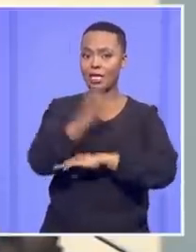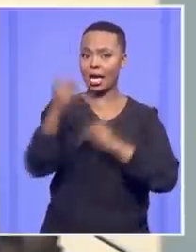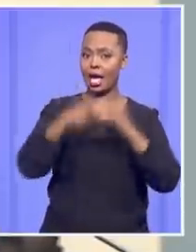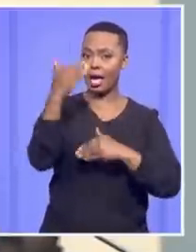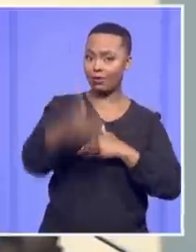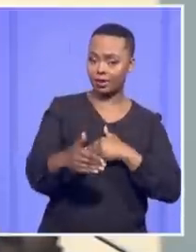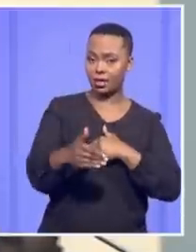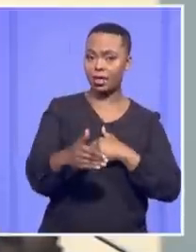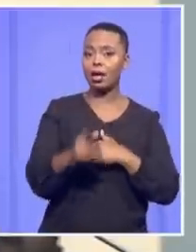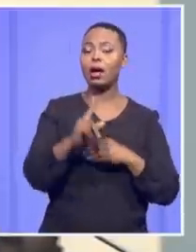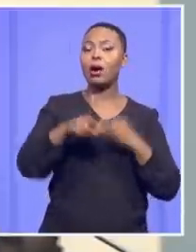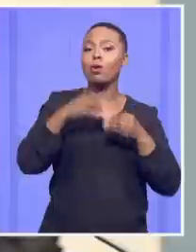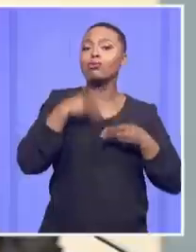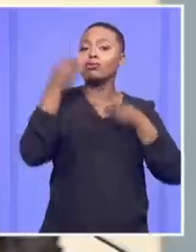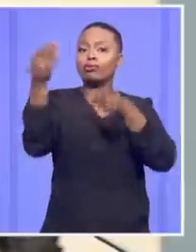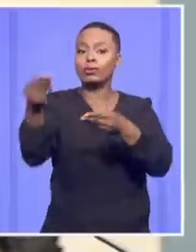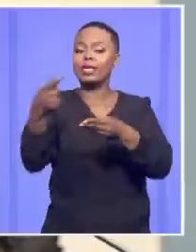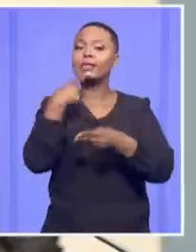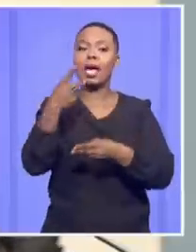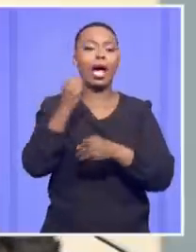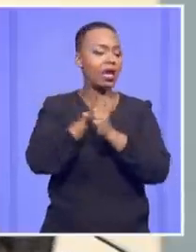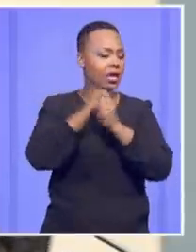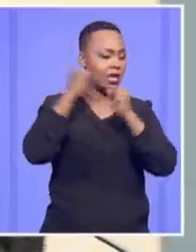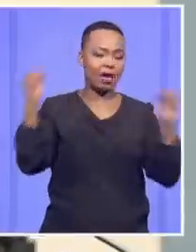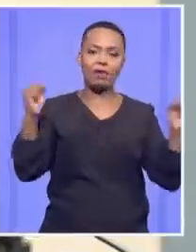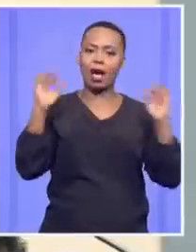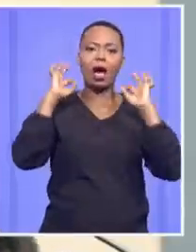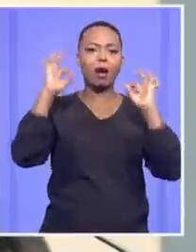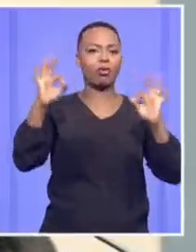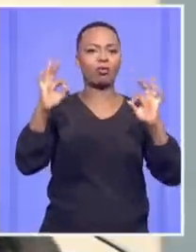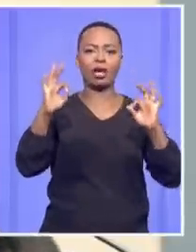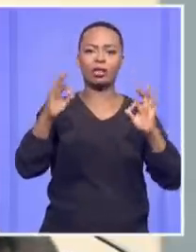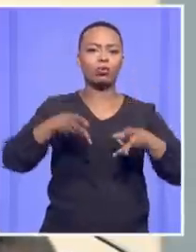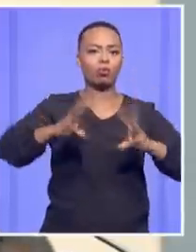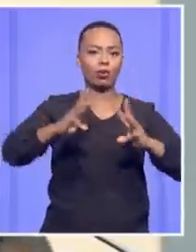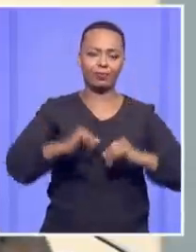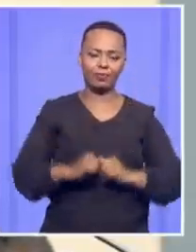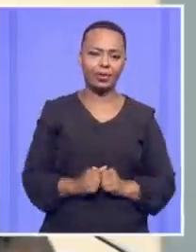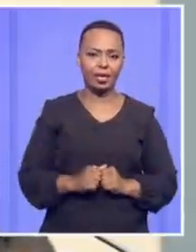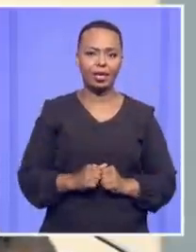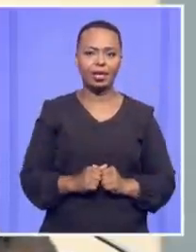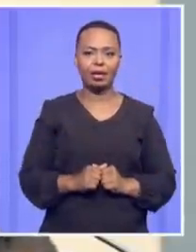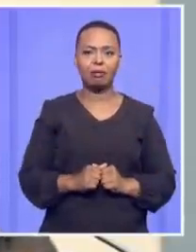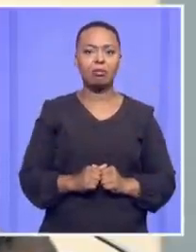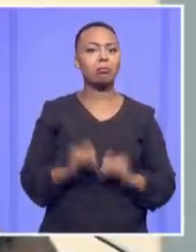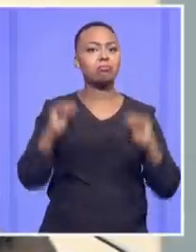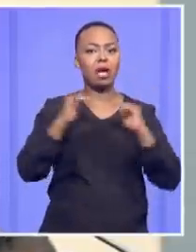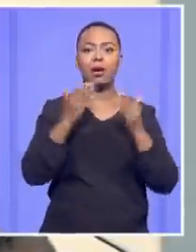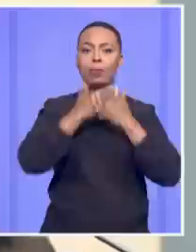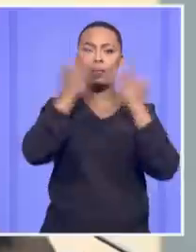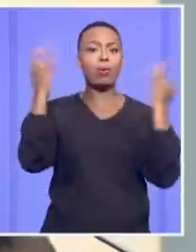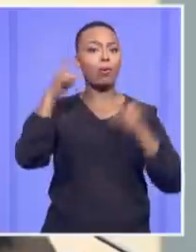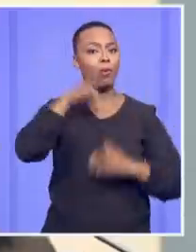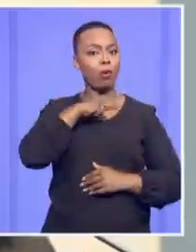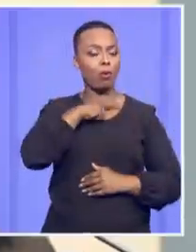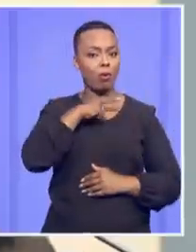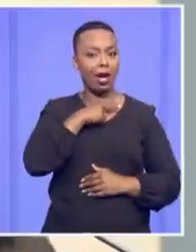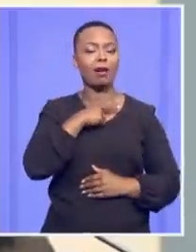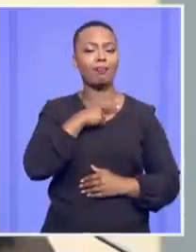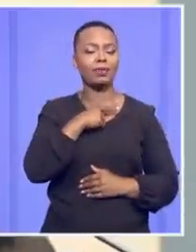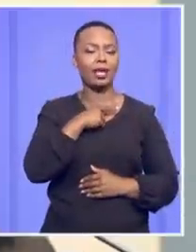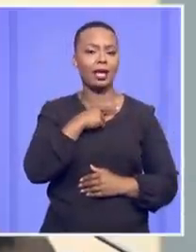And we submit that could never be an appropriate remedy. It could never be an appropriate remedy because the